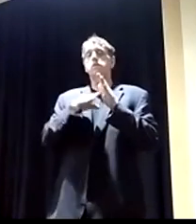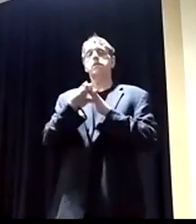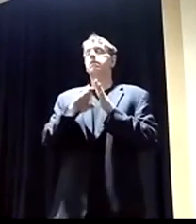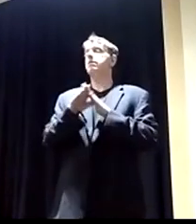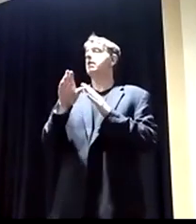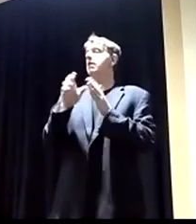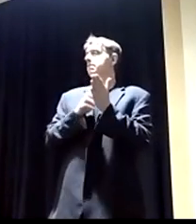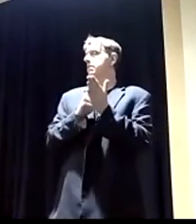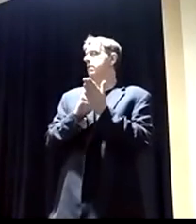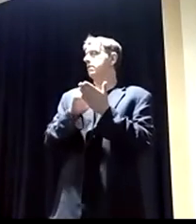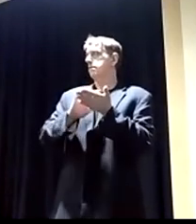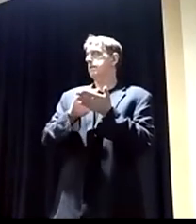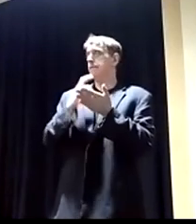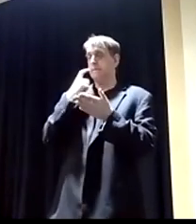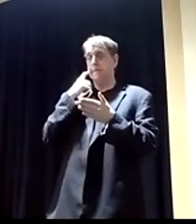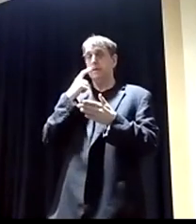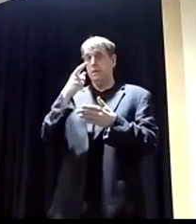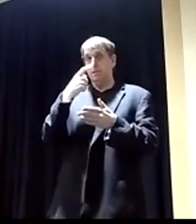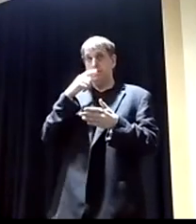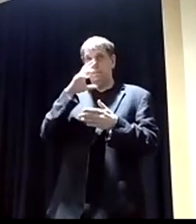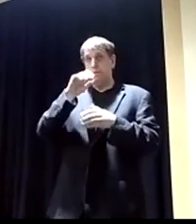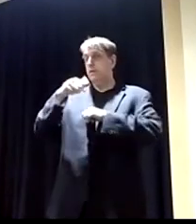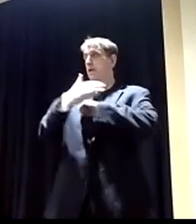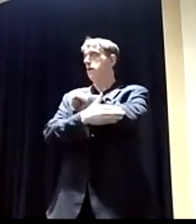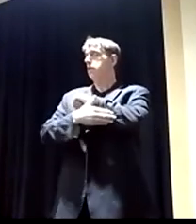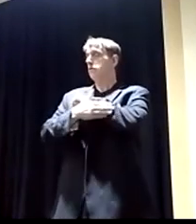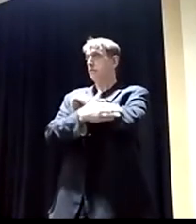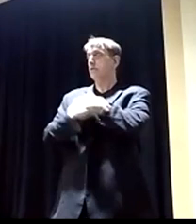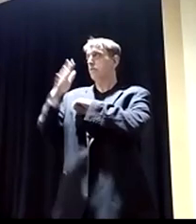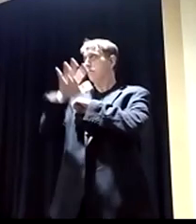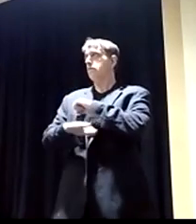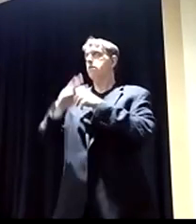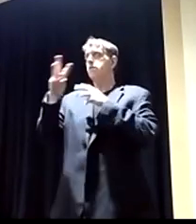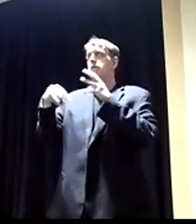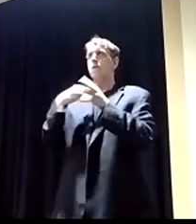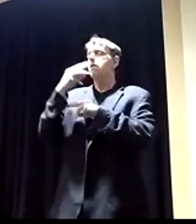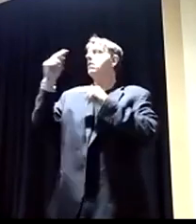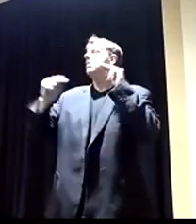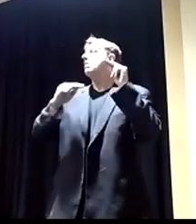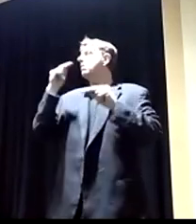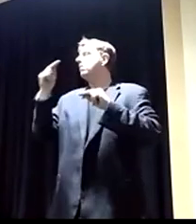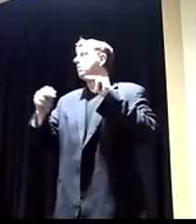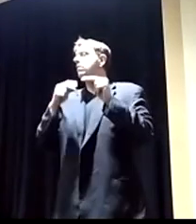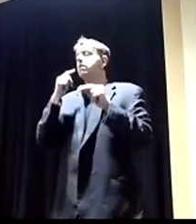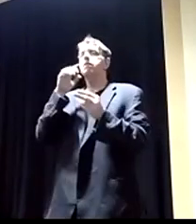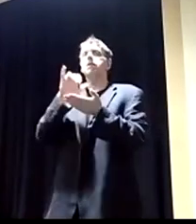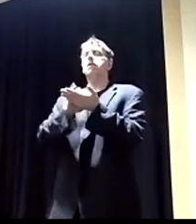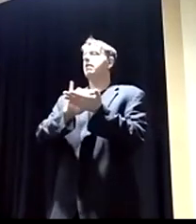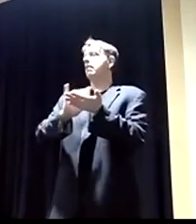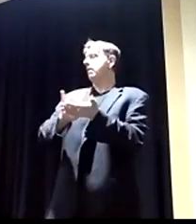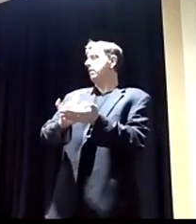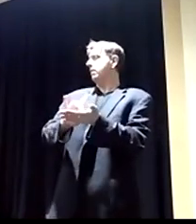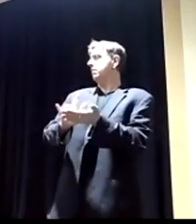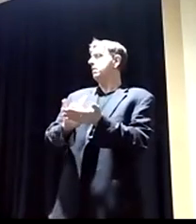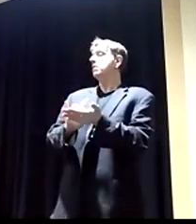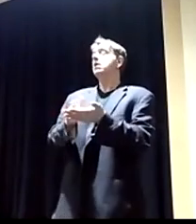me that in 50 other countries around the world, he had to negotiate with somebody who worked for the central government of those countries. And they would allow him to make a nice